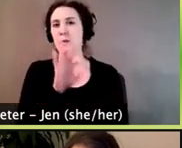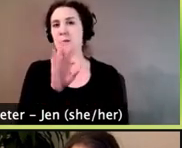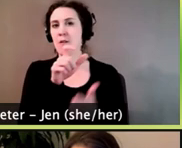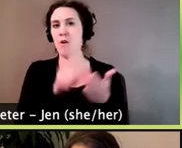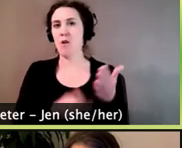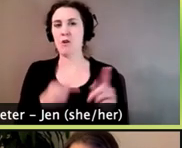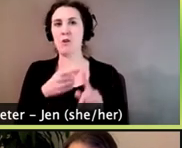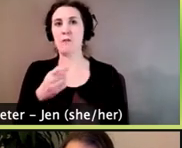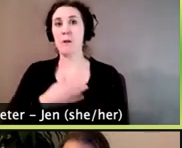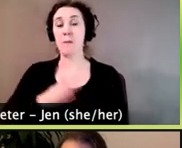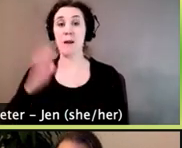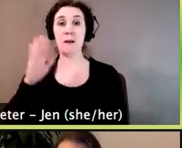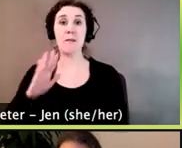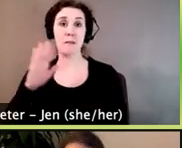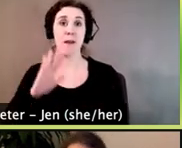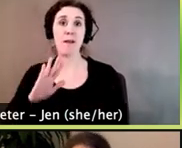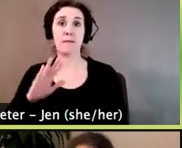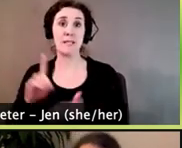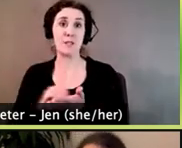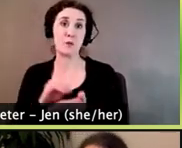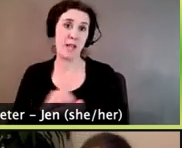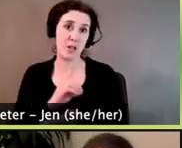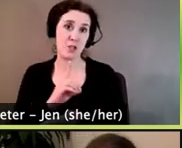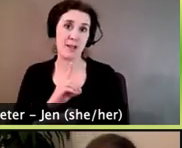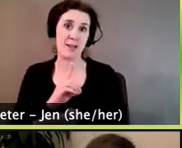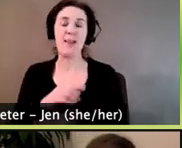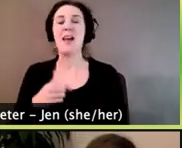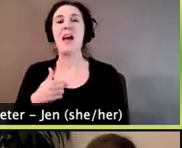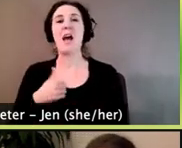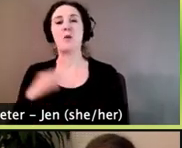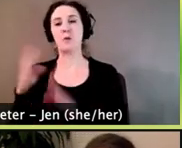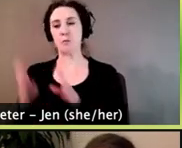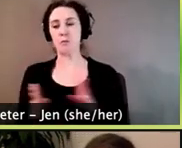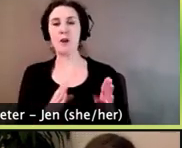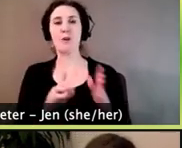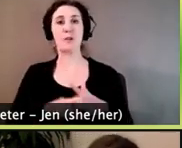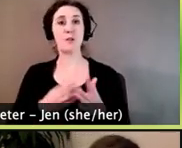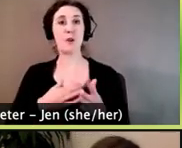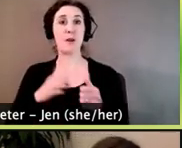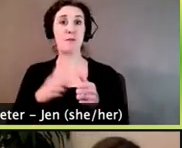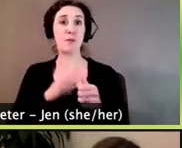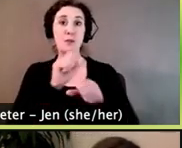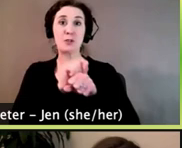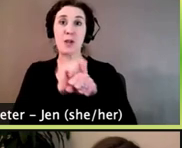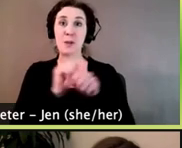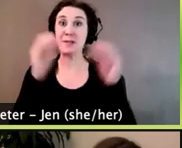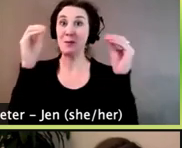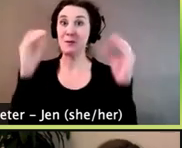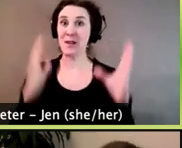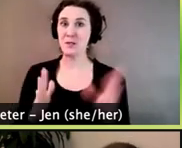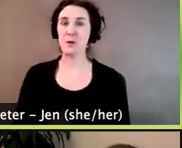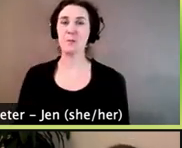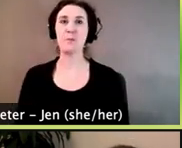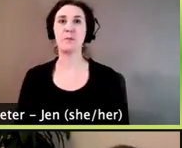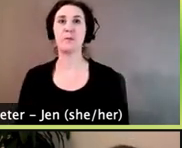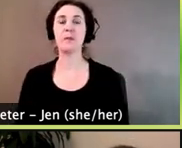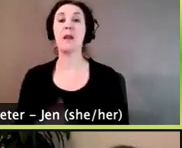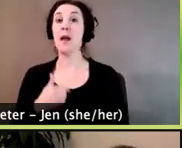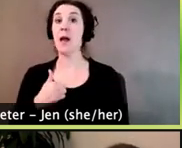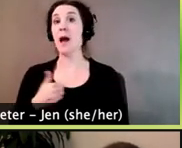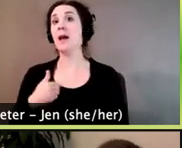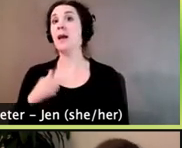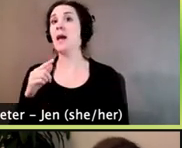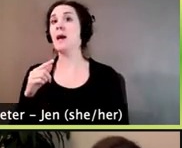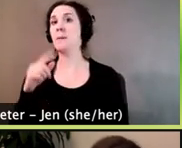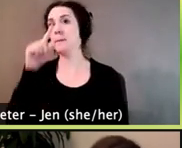my then-recently-defended dissertation as I was preparing to begin my first job as a professor. I'm mixed race, Black